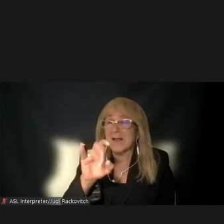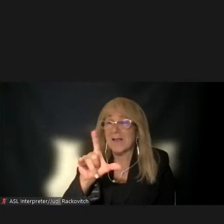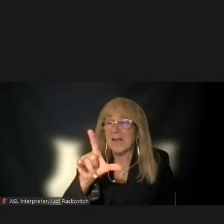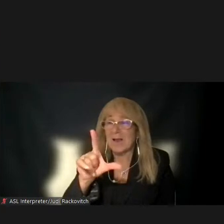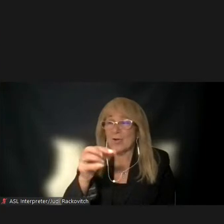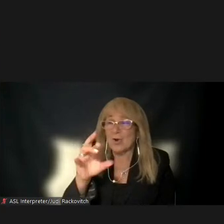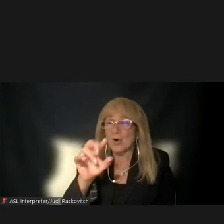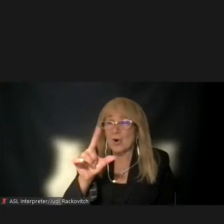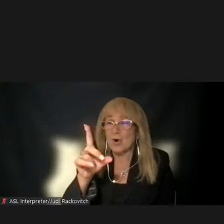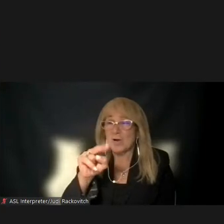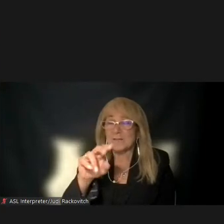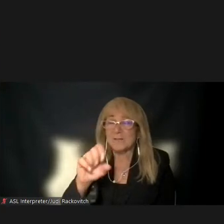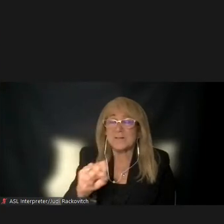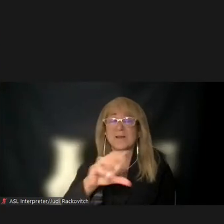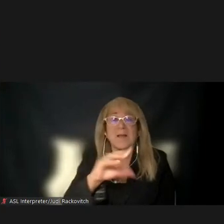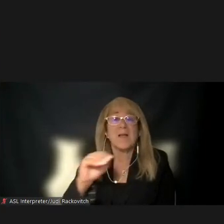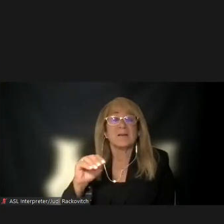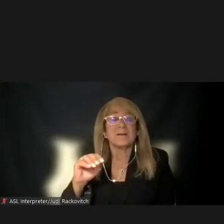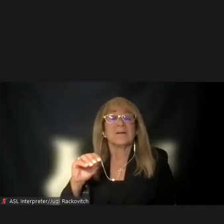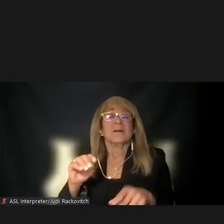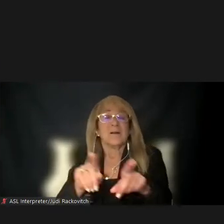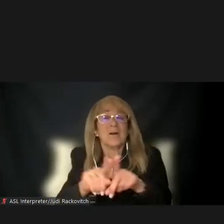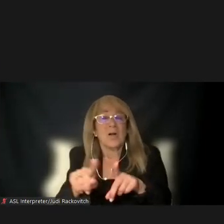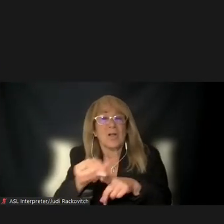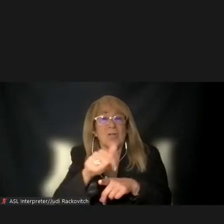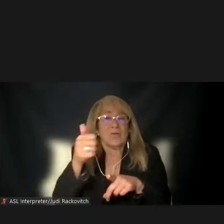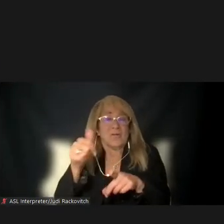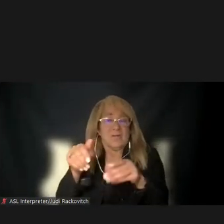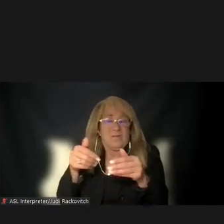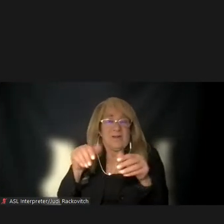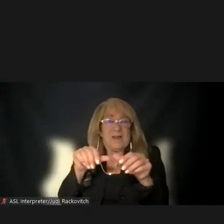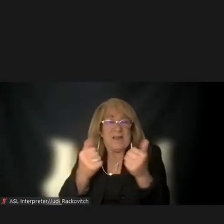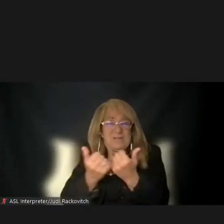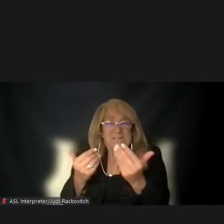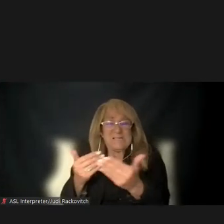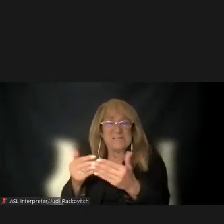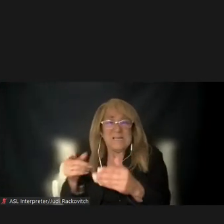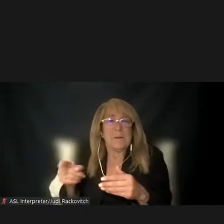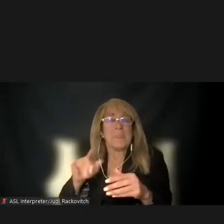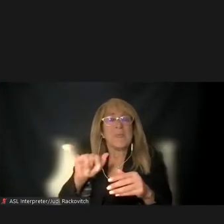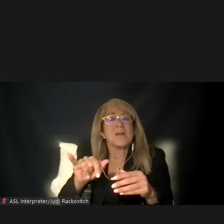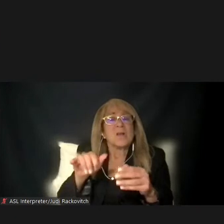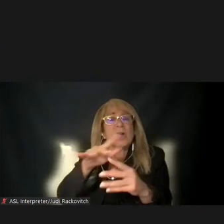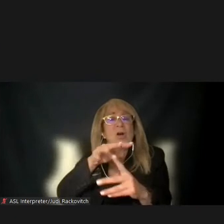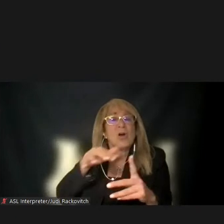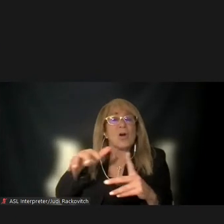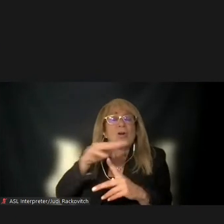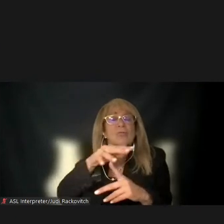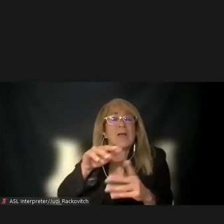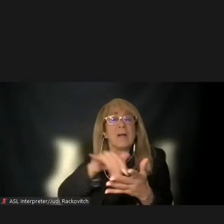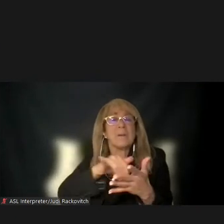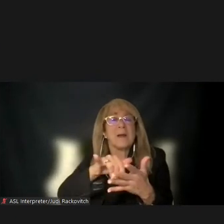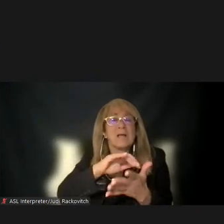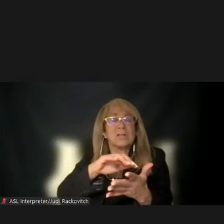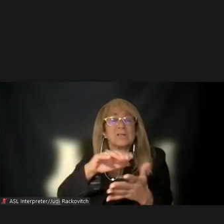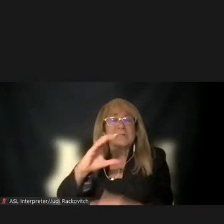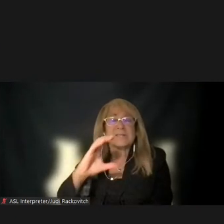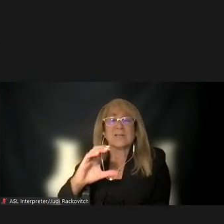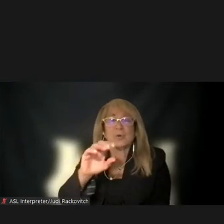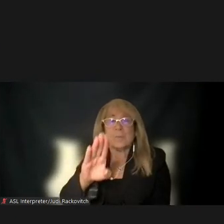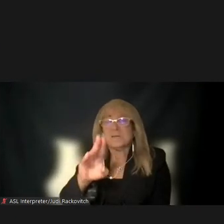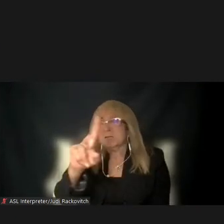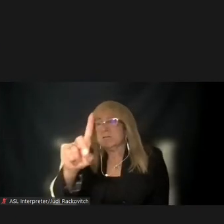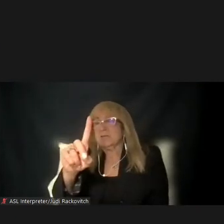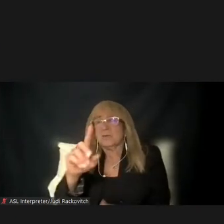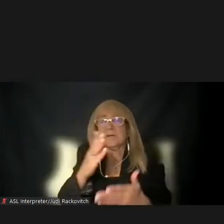populations are located. In terms of traffic that diverts around the Manhattan Central Business District to avoid tolls, some drivers currently